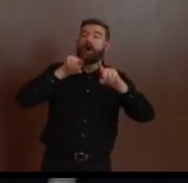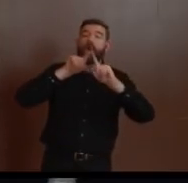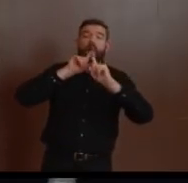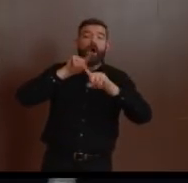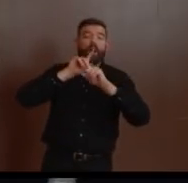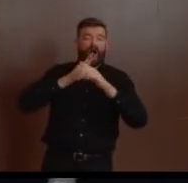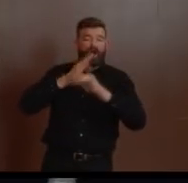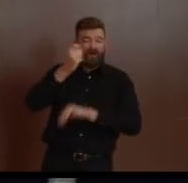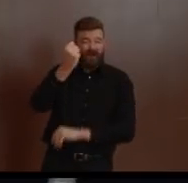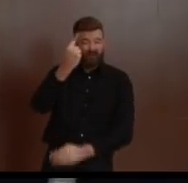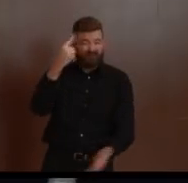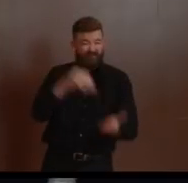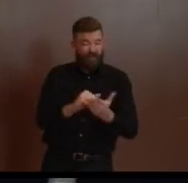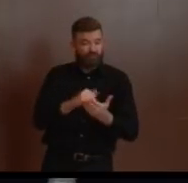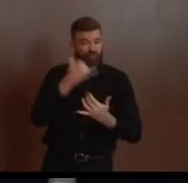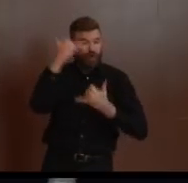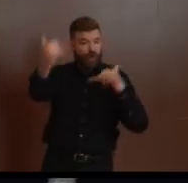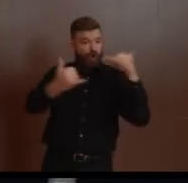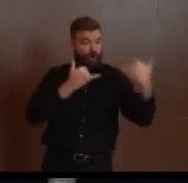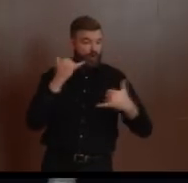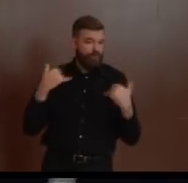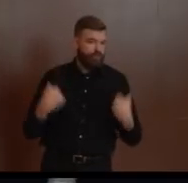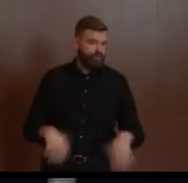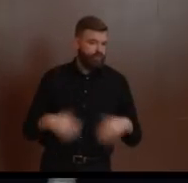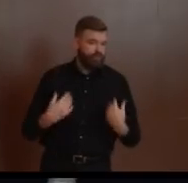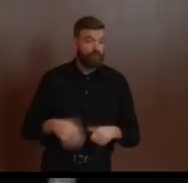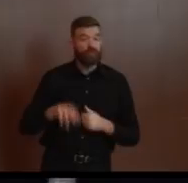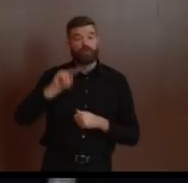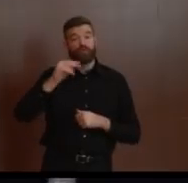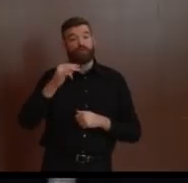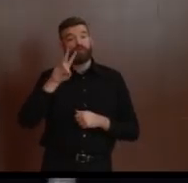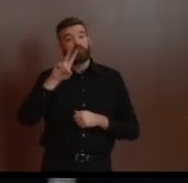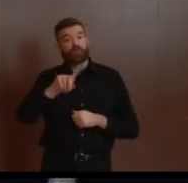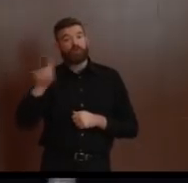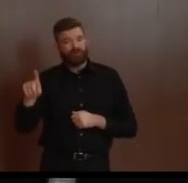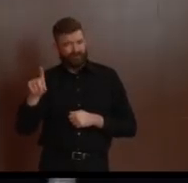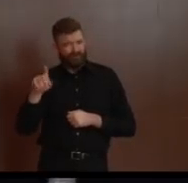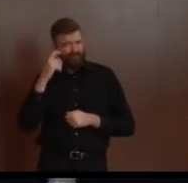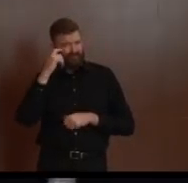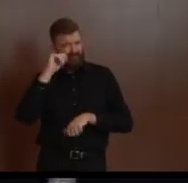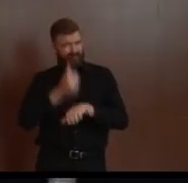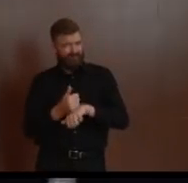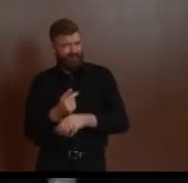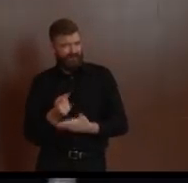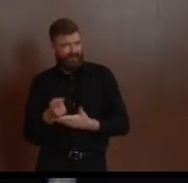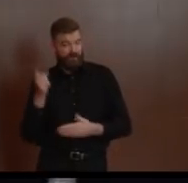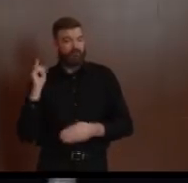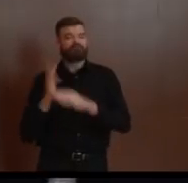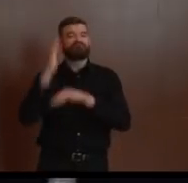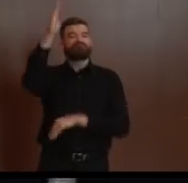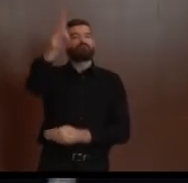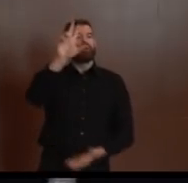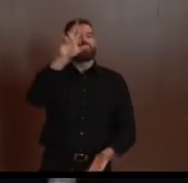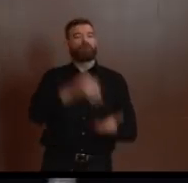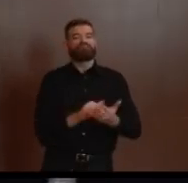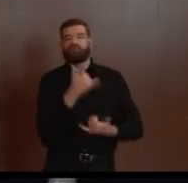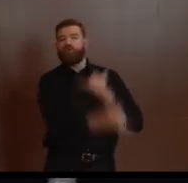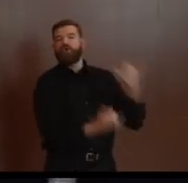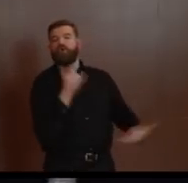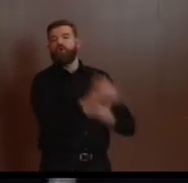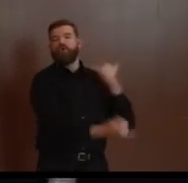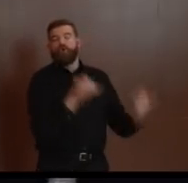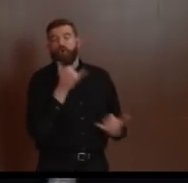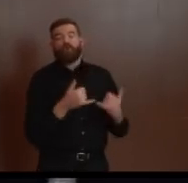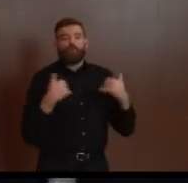,500 calls. And approximately 100,000 residents have opted to